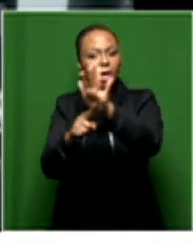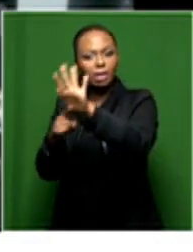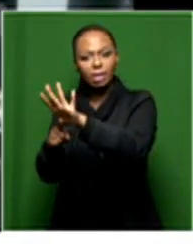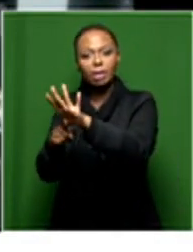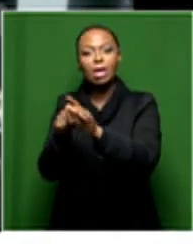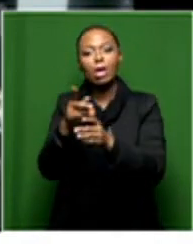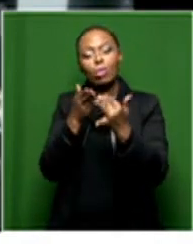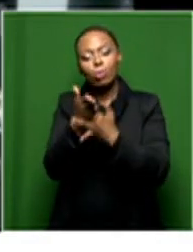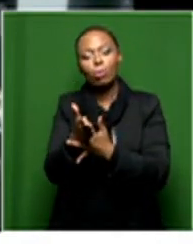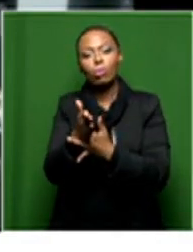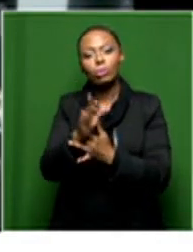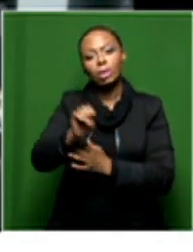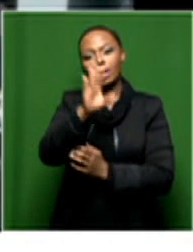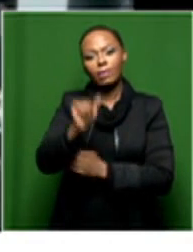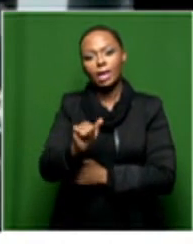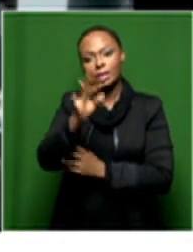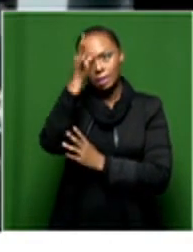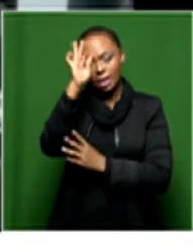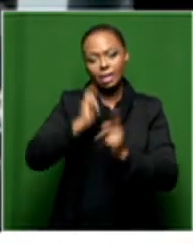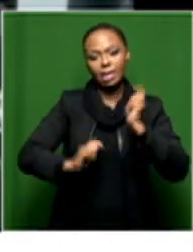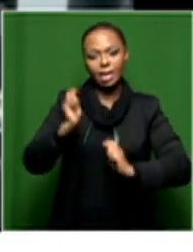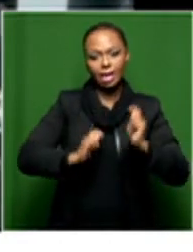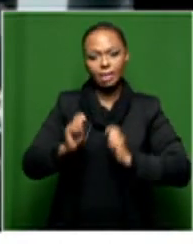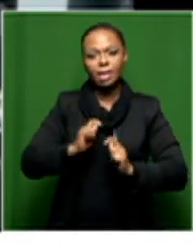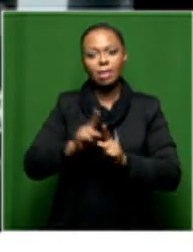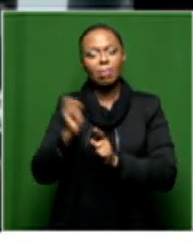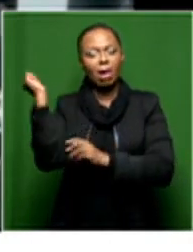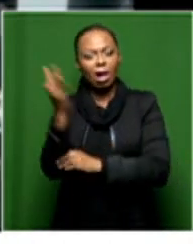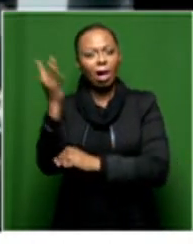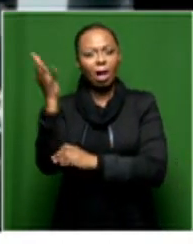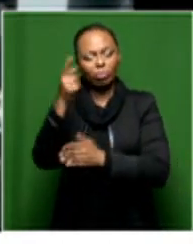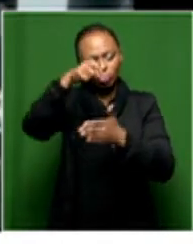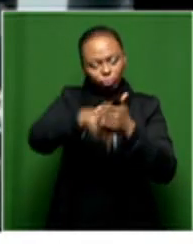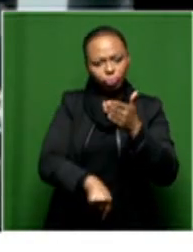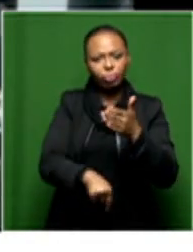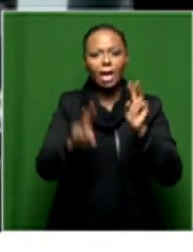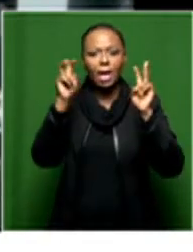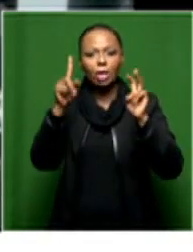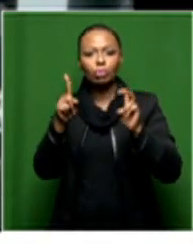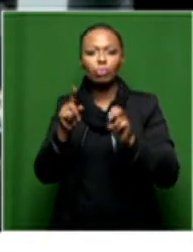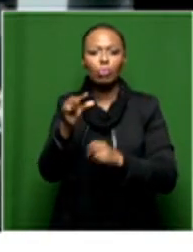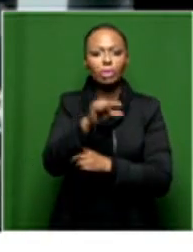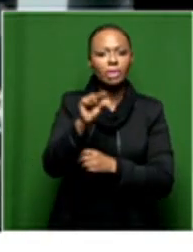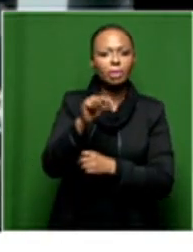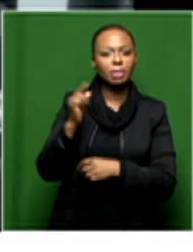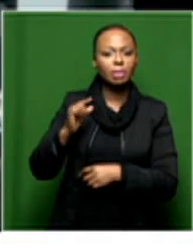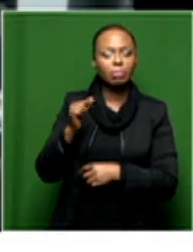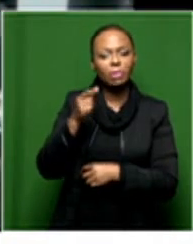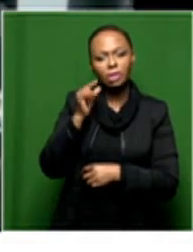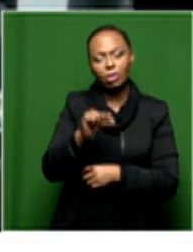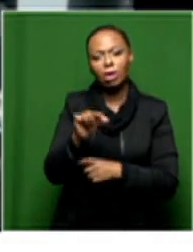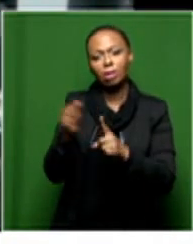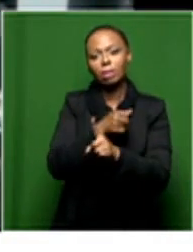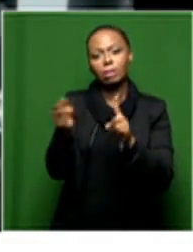State Theatre and speaking of some of the very pertinent issues around gender-based violence and